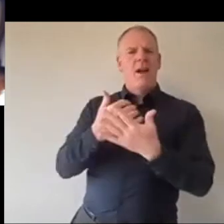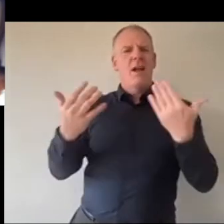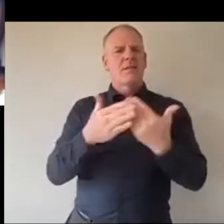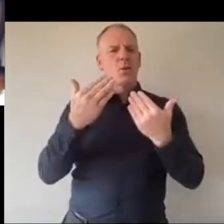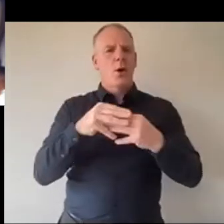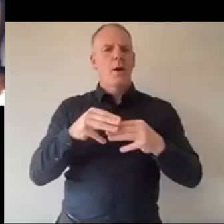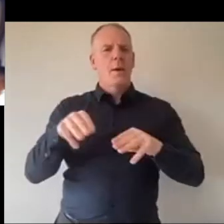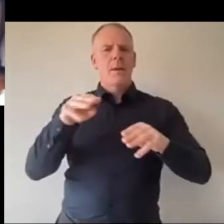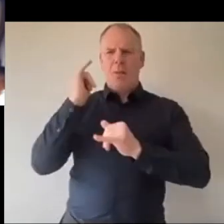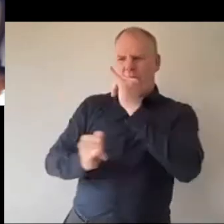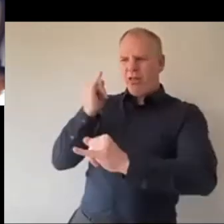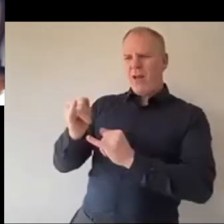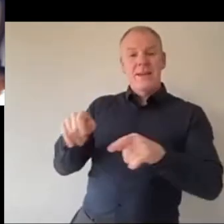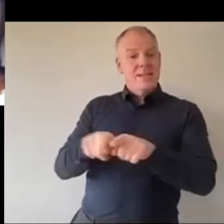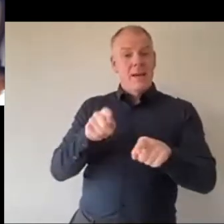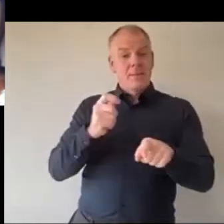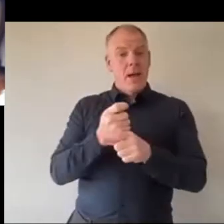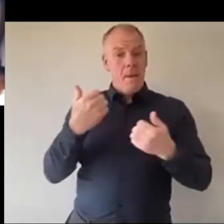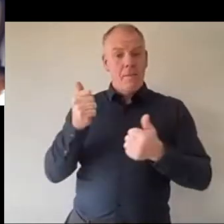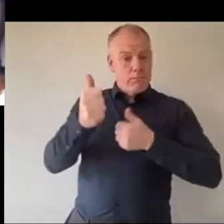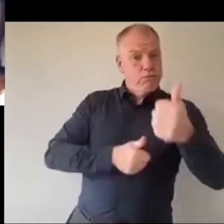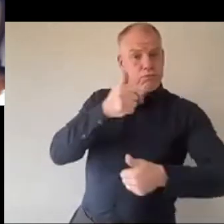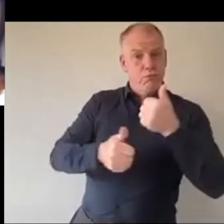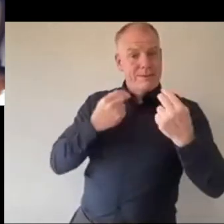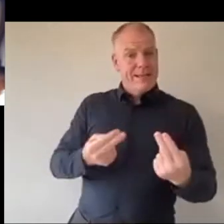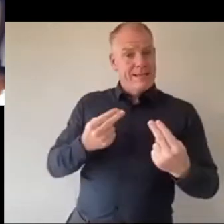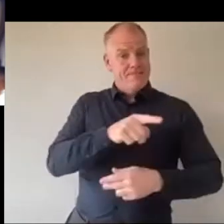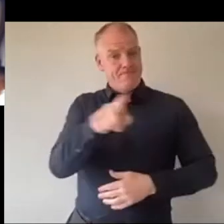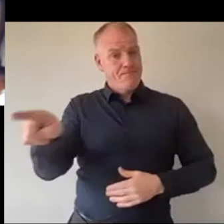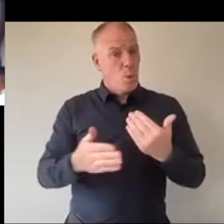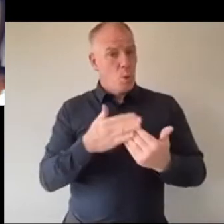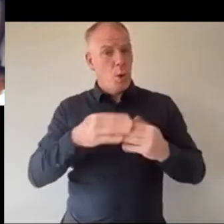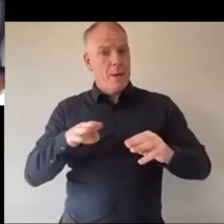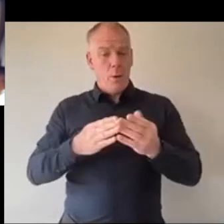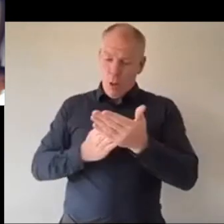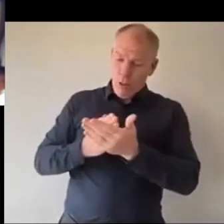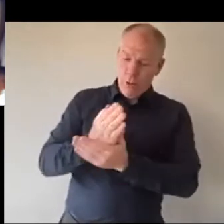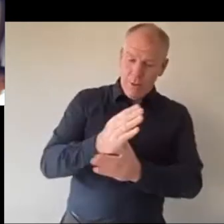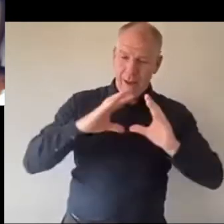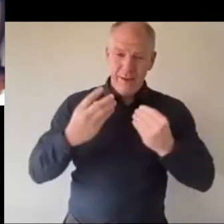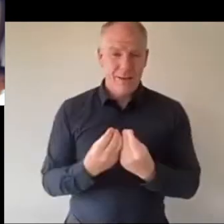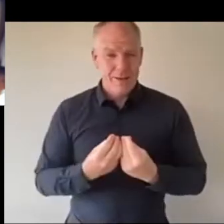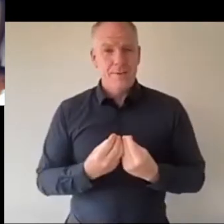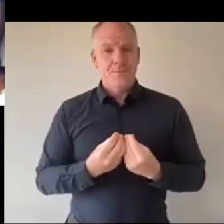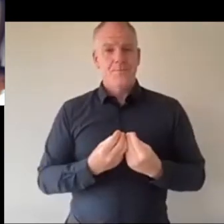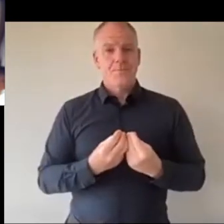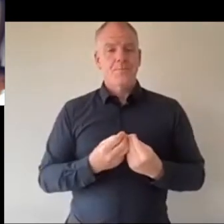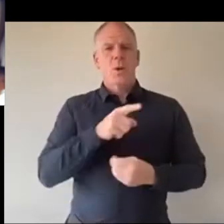of flack but they also deserve a lot of the credit they've been actually people that have pulled this through you're the